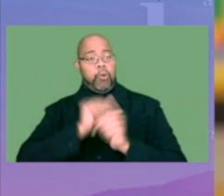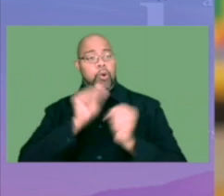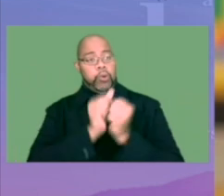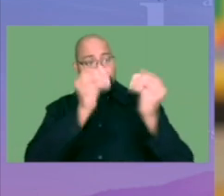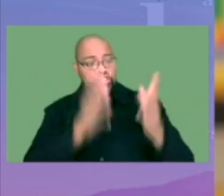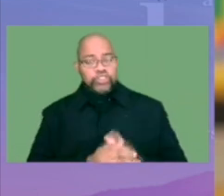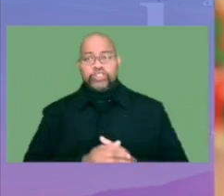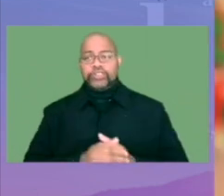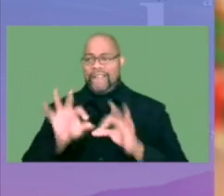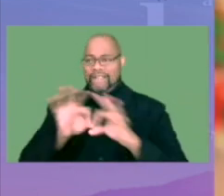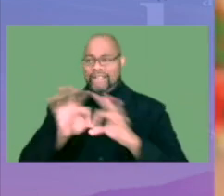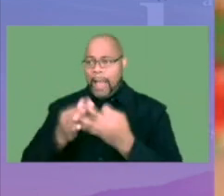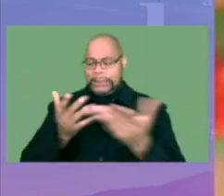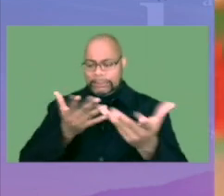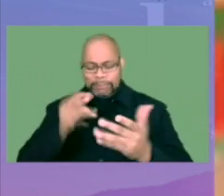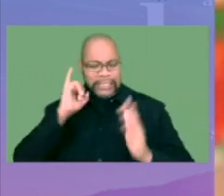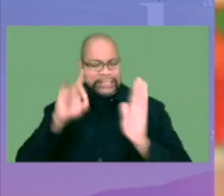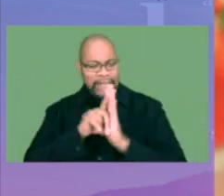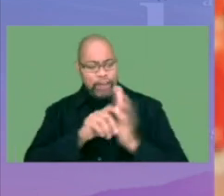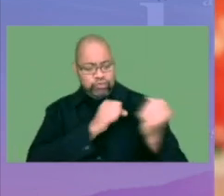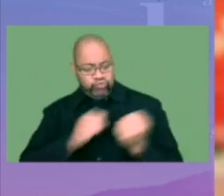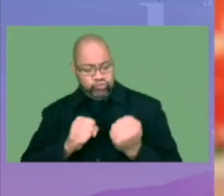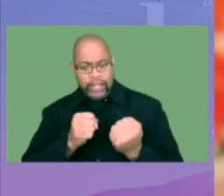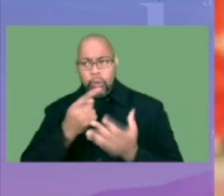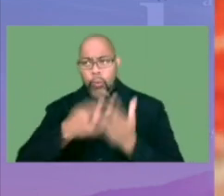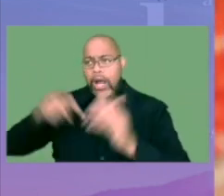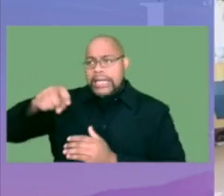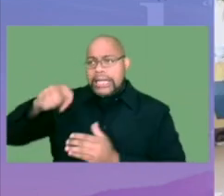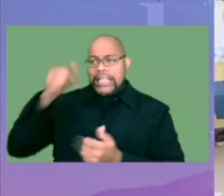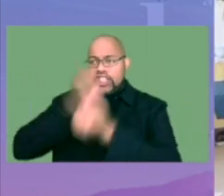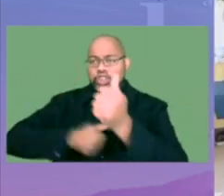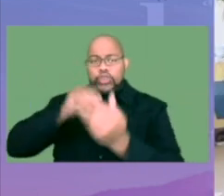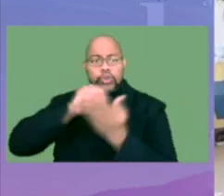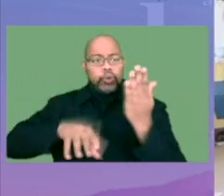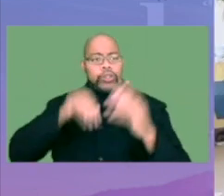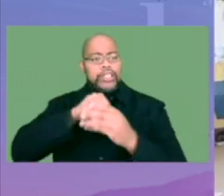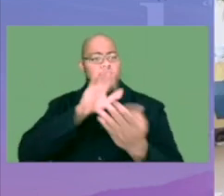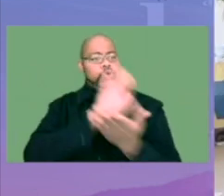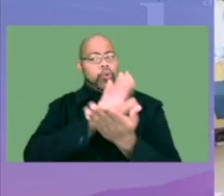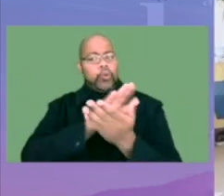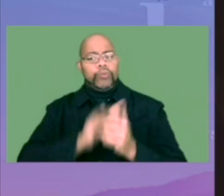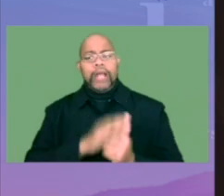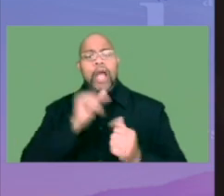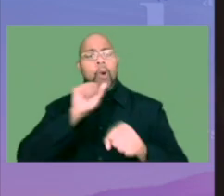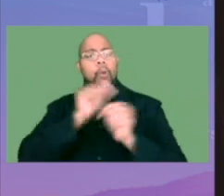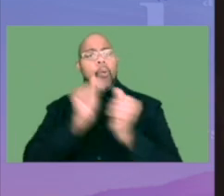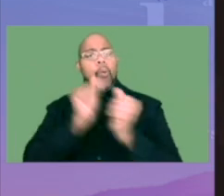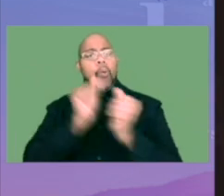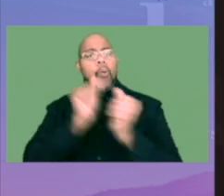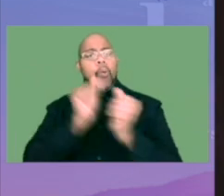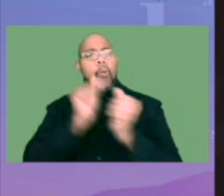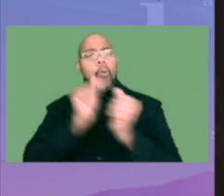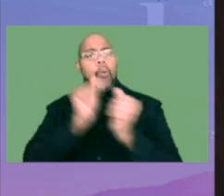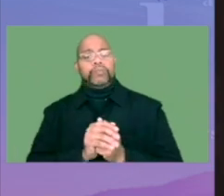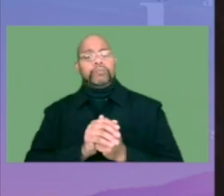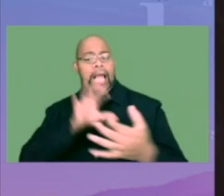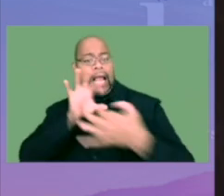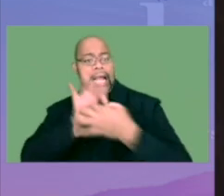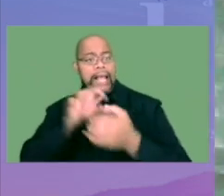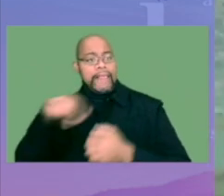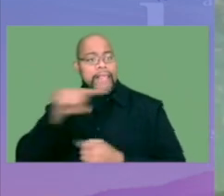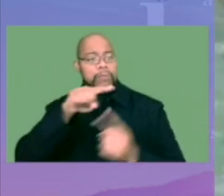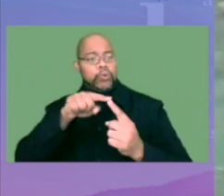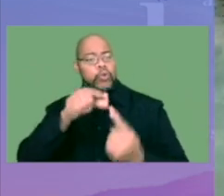families to identify the strengths and needs of each student in a school, and works with the school to connect them to a